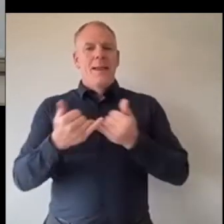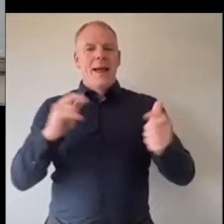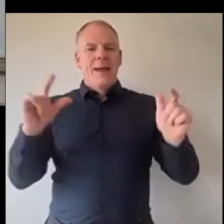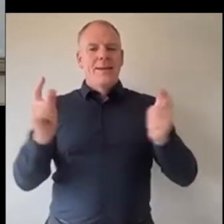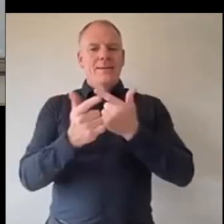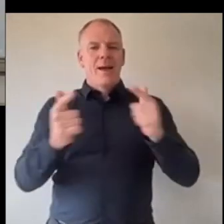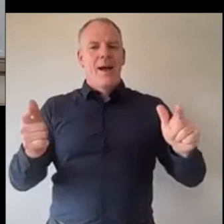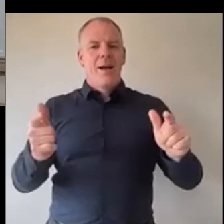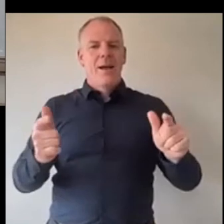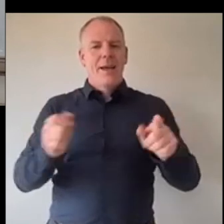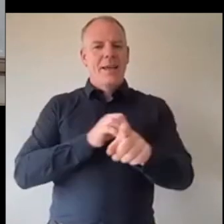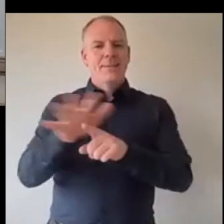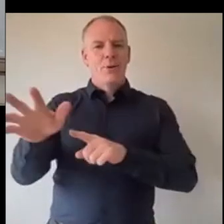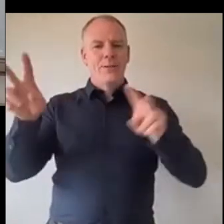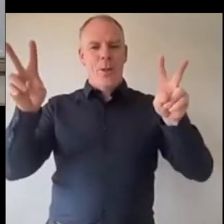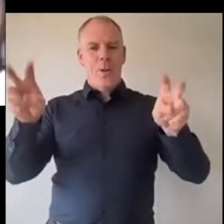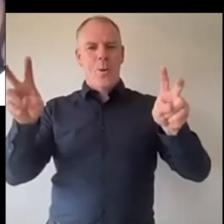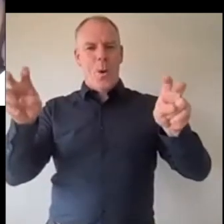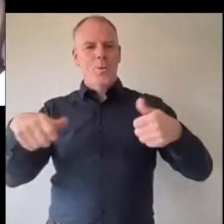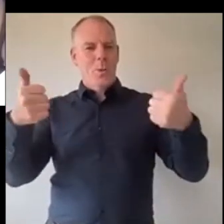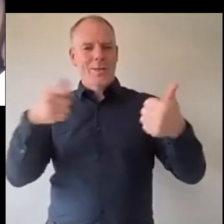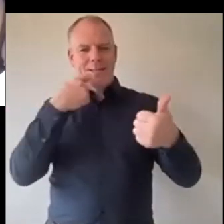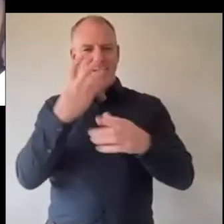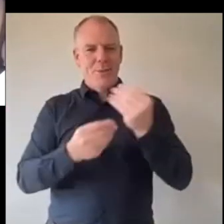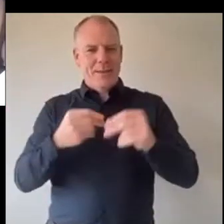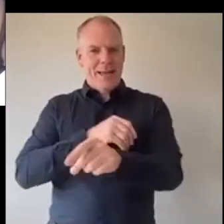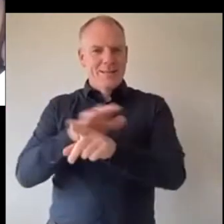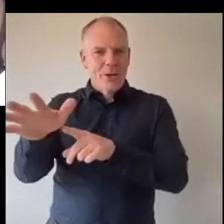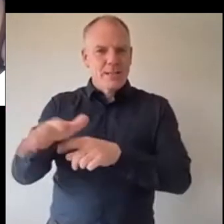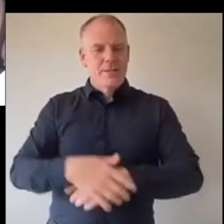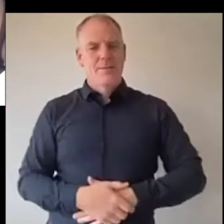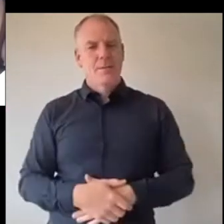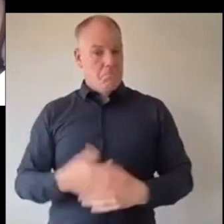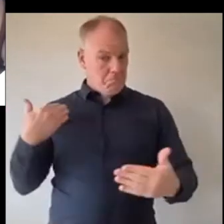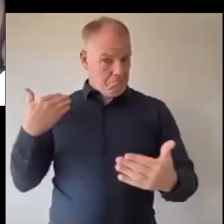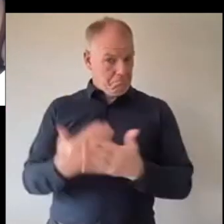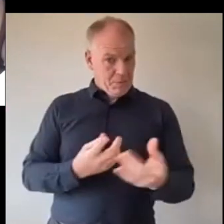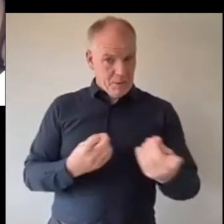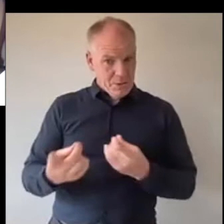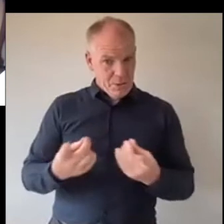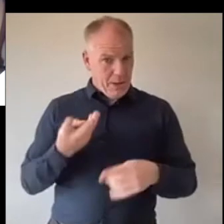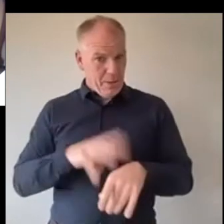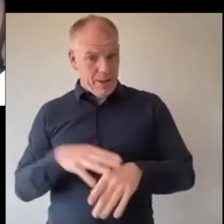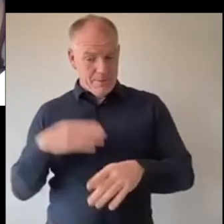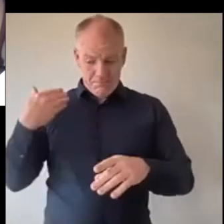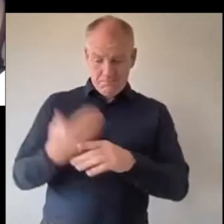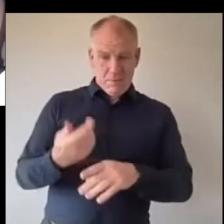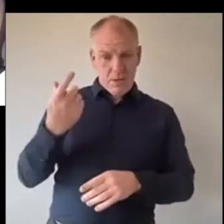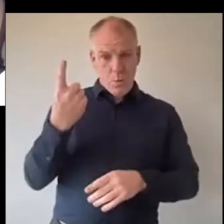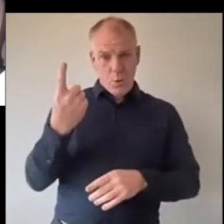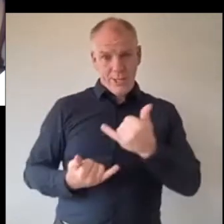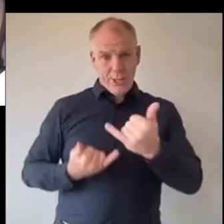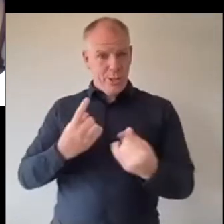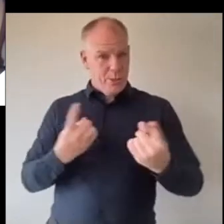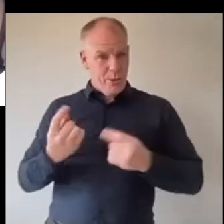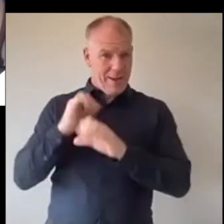an inspirational quote fair play so and how has it been going how have you been finding it in the last year doing all